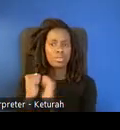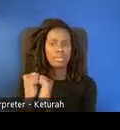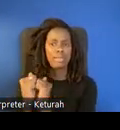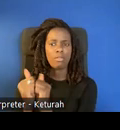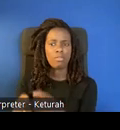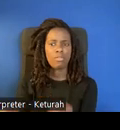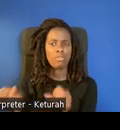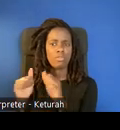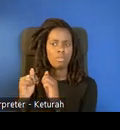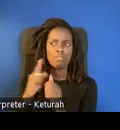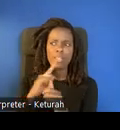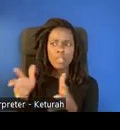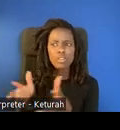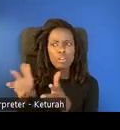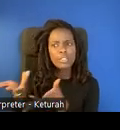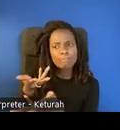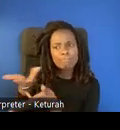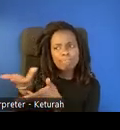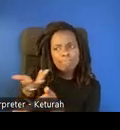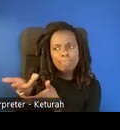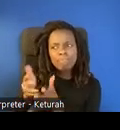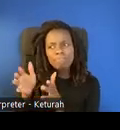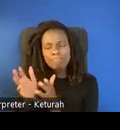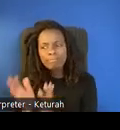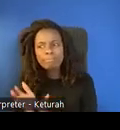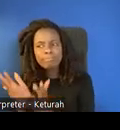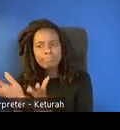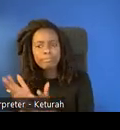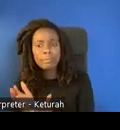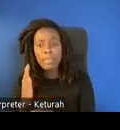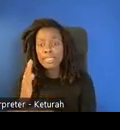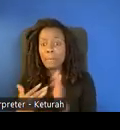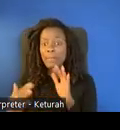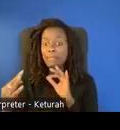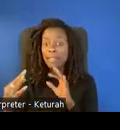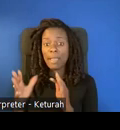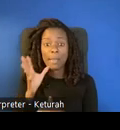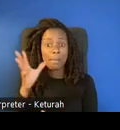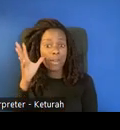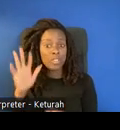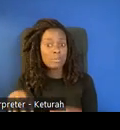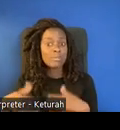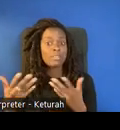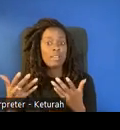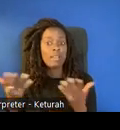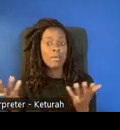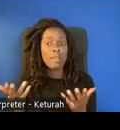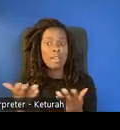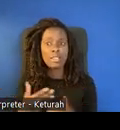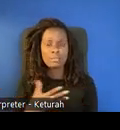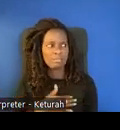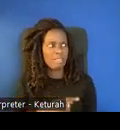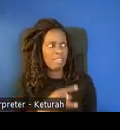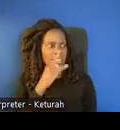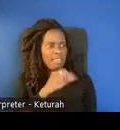encourage that interaction between them. And that's some of the feedback we've gotten from families when they use these apps. They're like, my kid